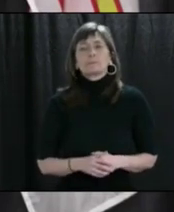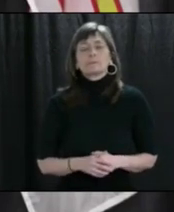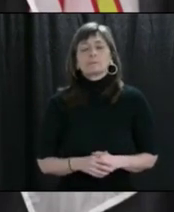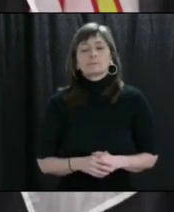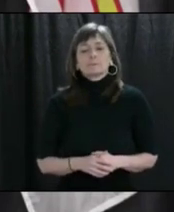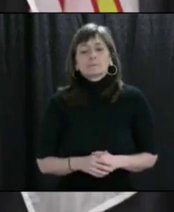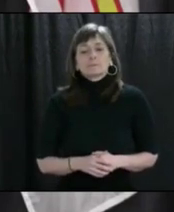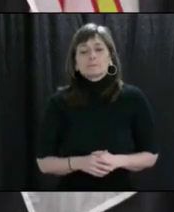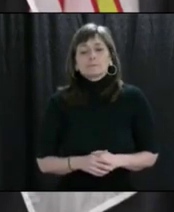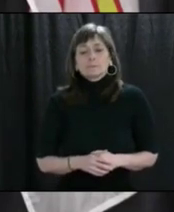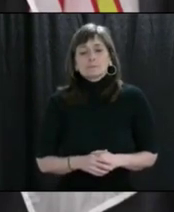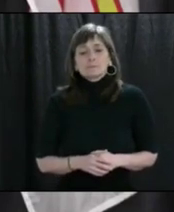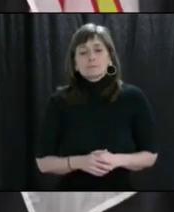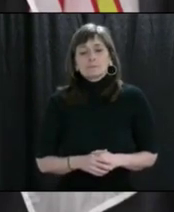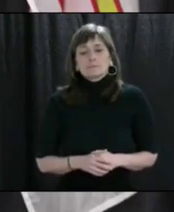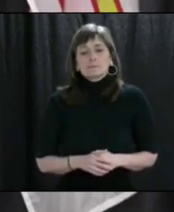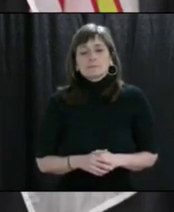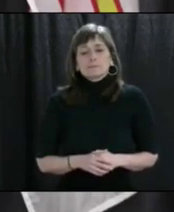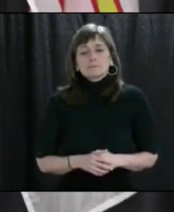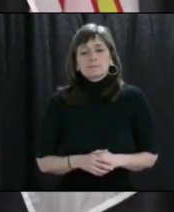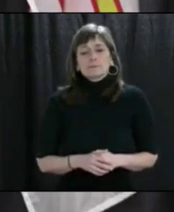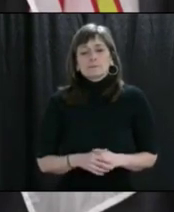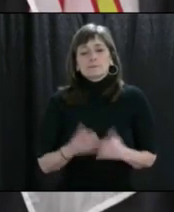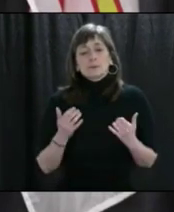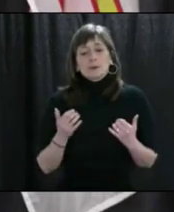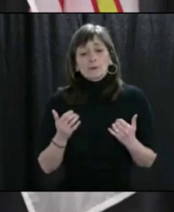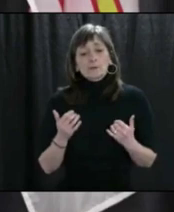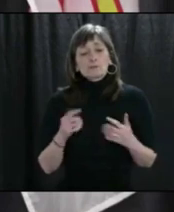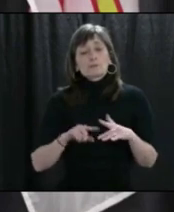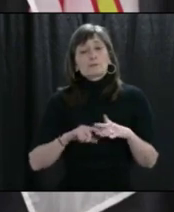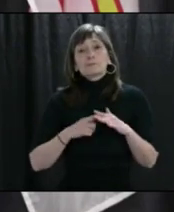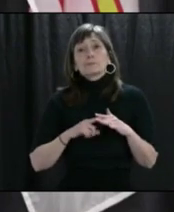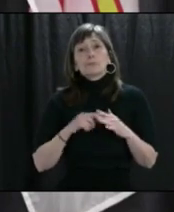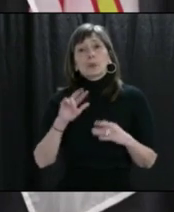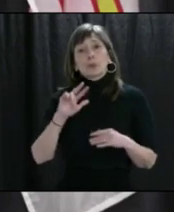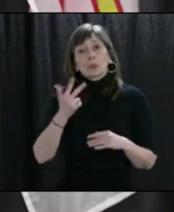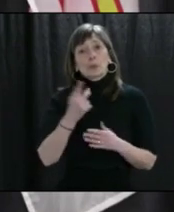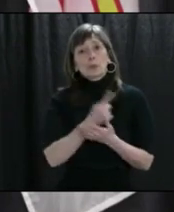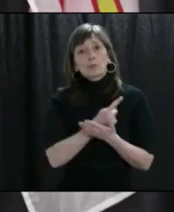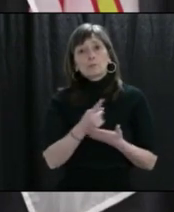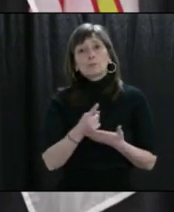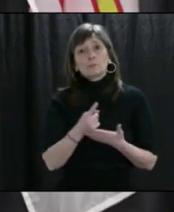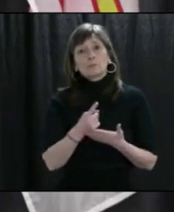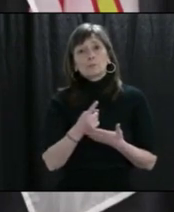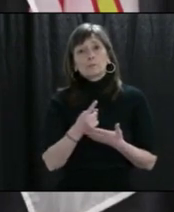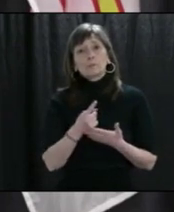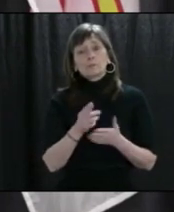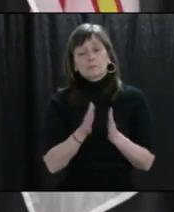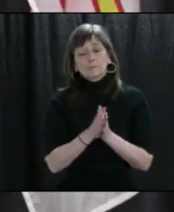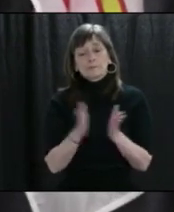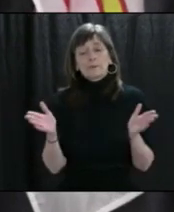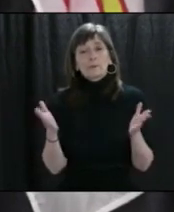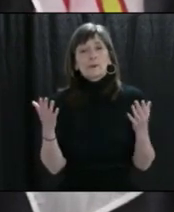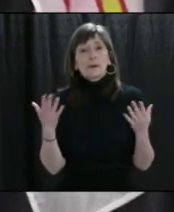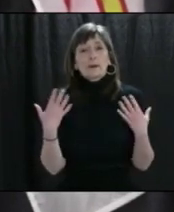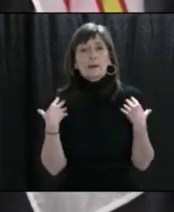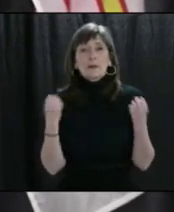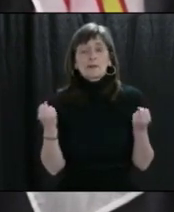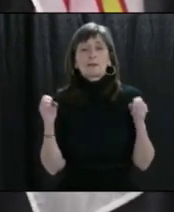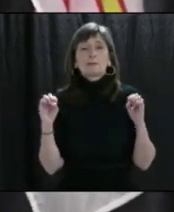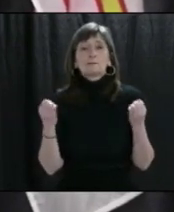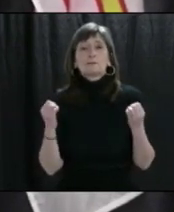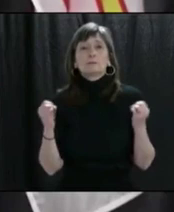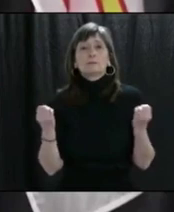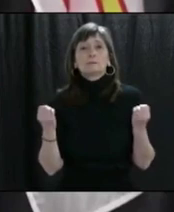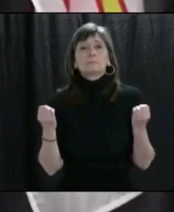saddened to say that as we head into week three of our public health state of emergency with